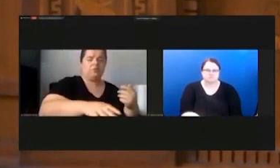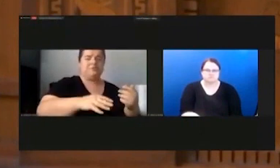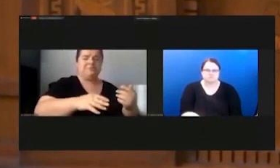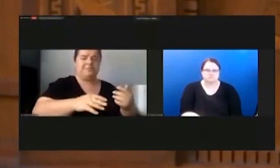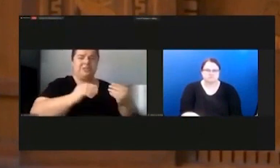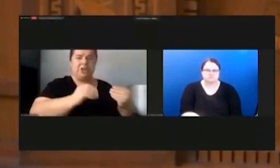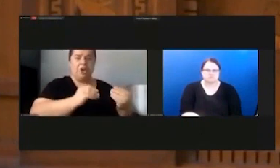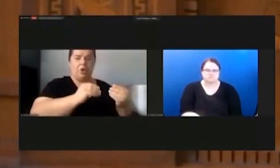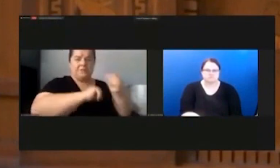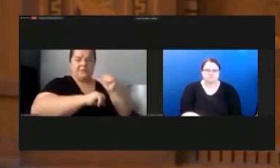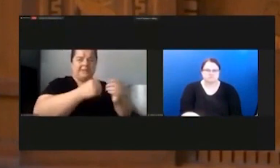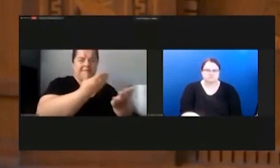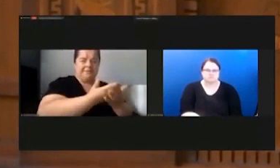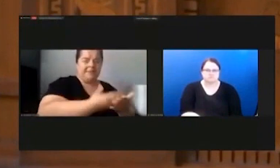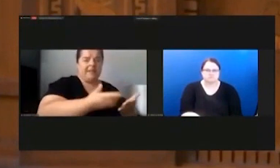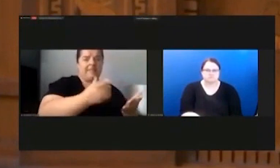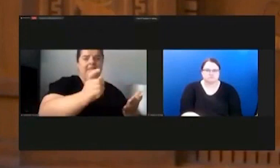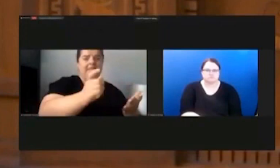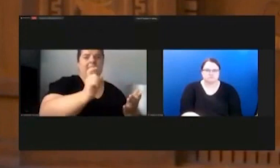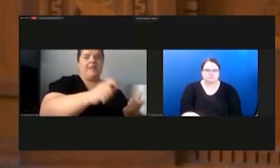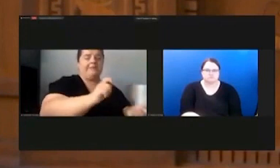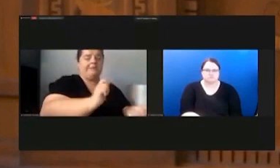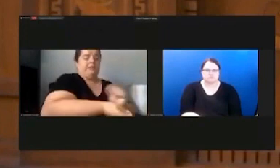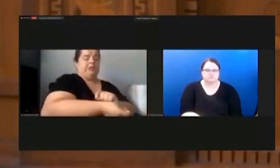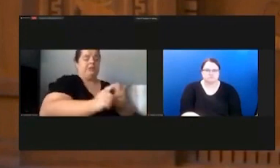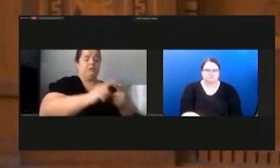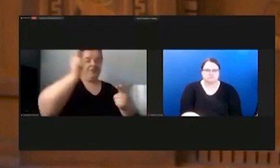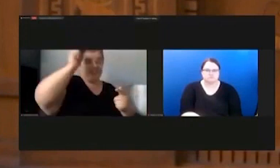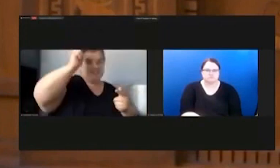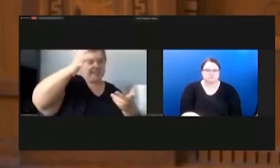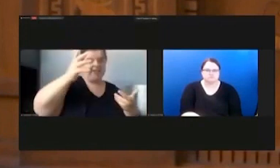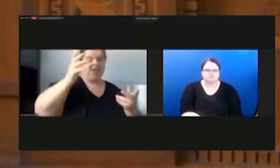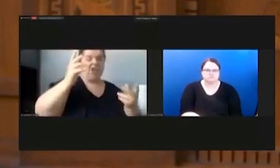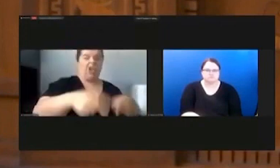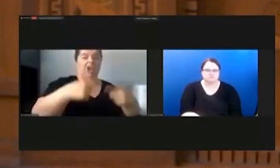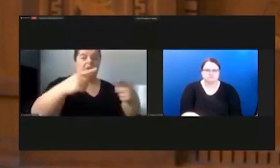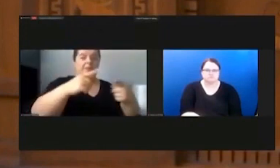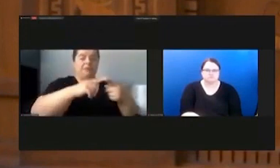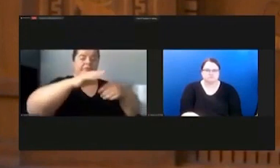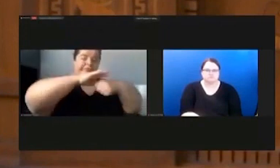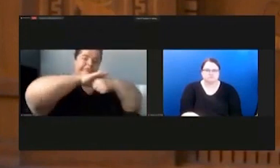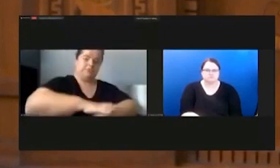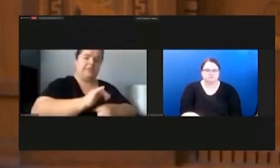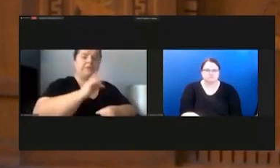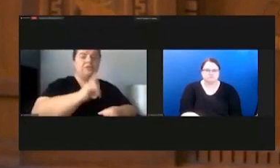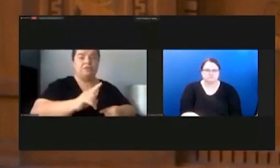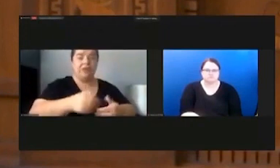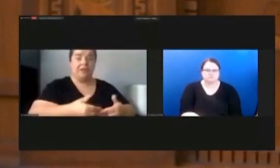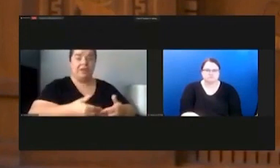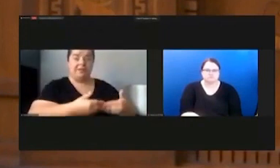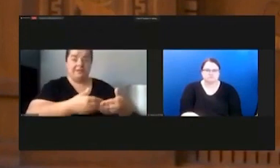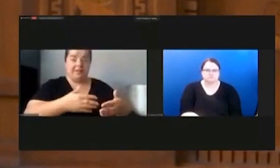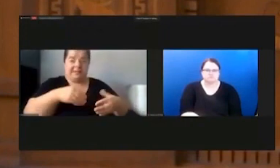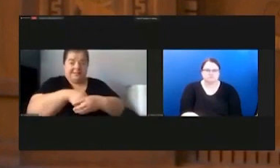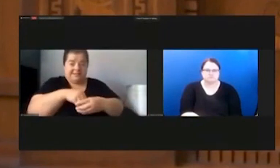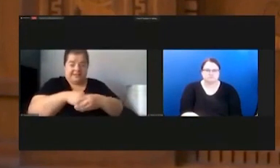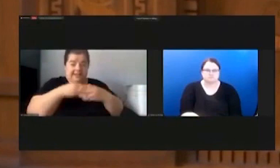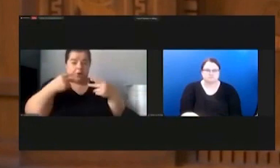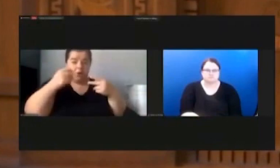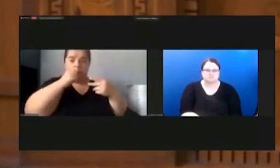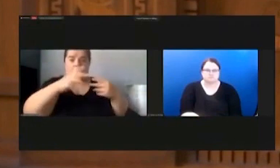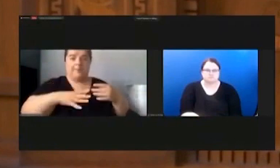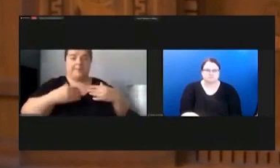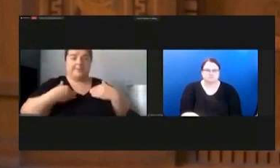has to resort to philosophical arguments in order to suppress that truth. The truth that a fetus or an embryo is in fact a human life.